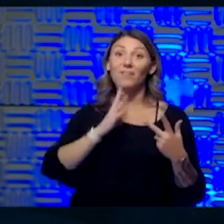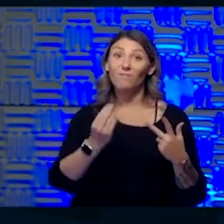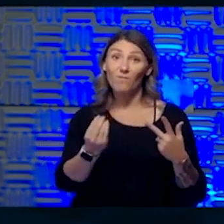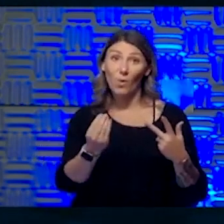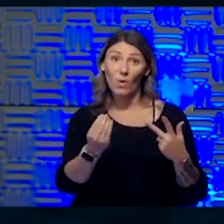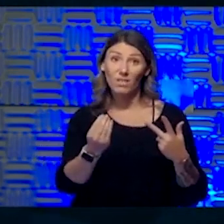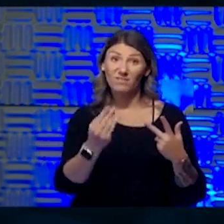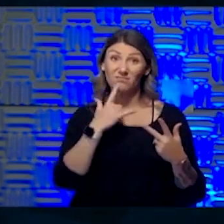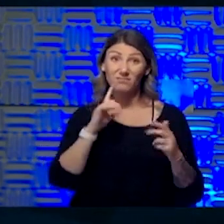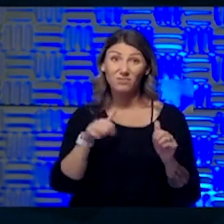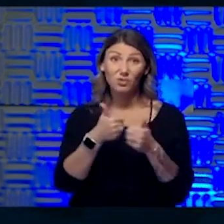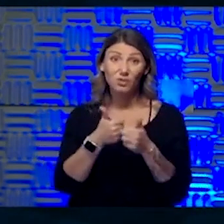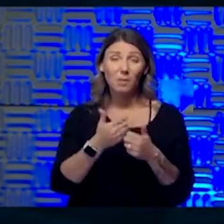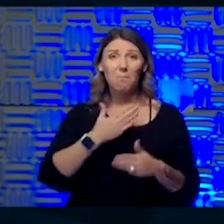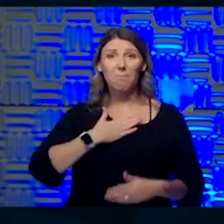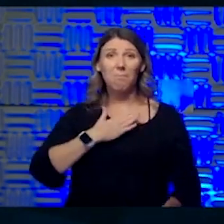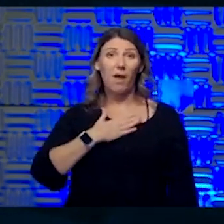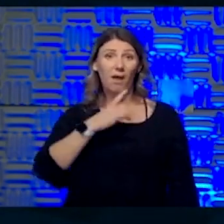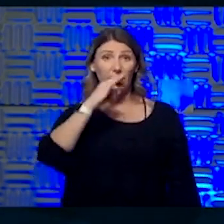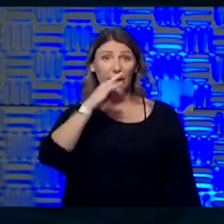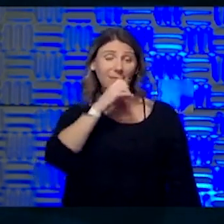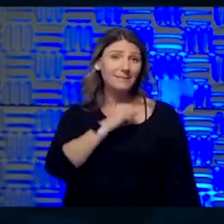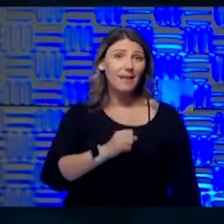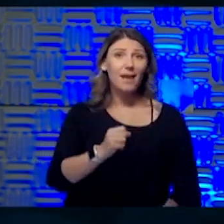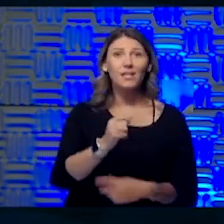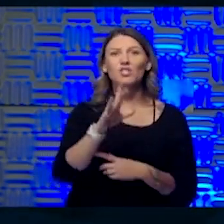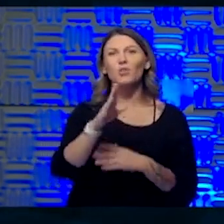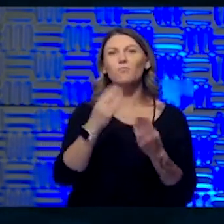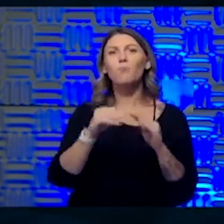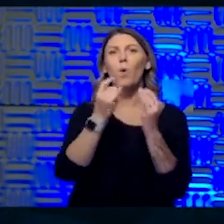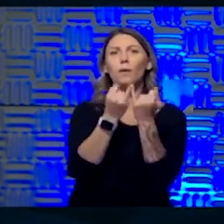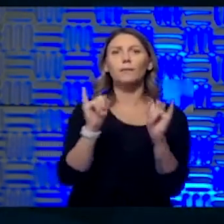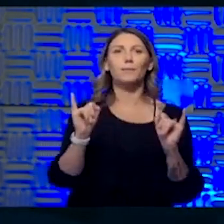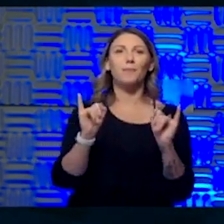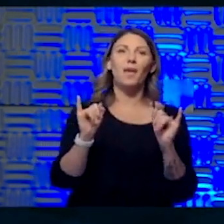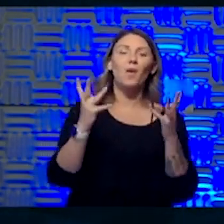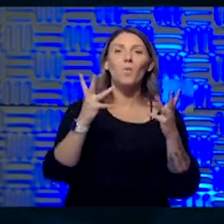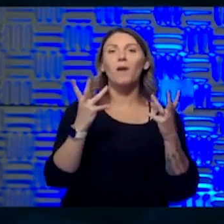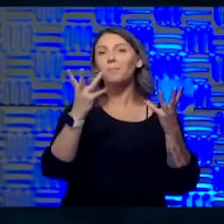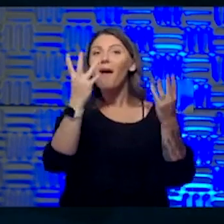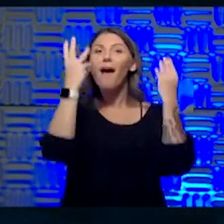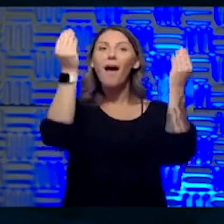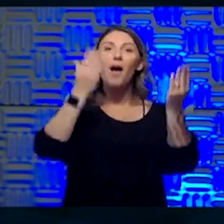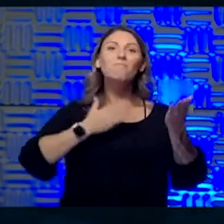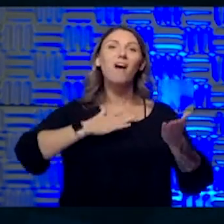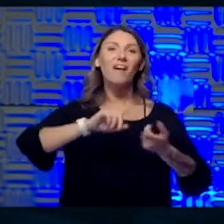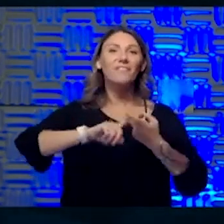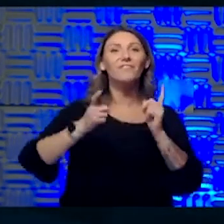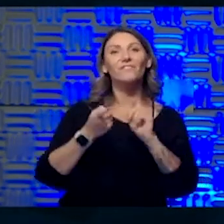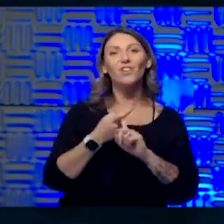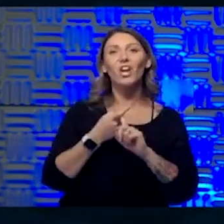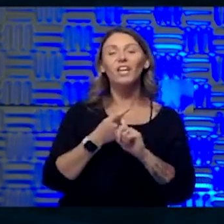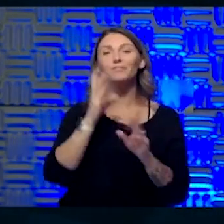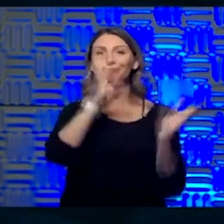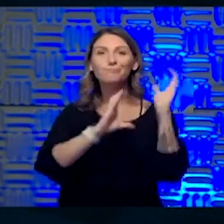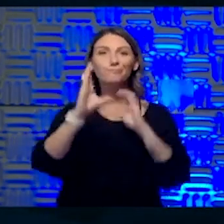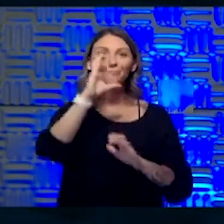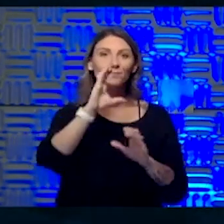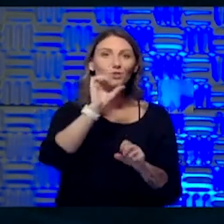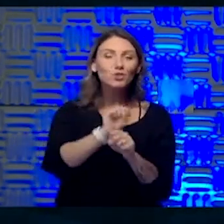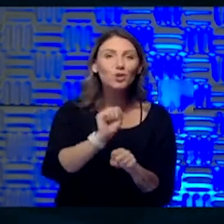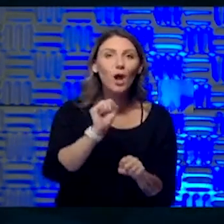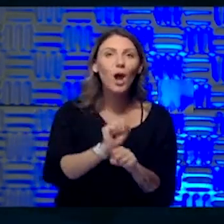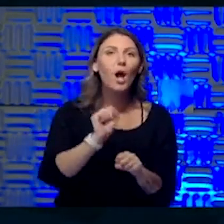Cause, uh, minor at the age where they're kind of, they're independent, obviously, and they want to be out with their friends. Um, they're looking for jobs or